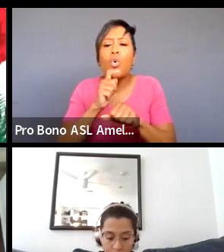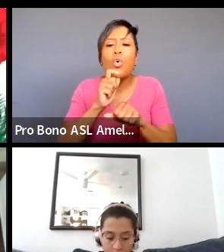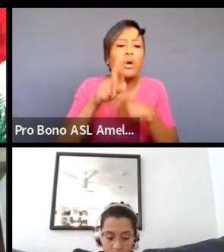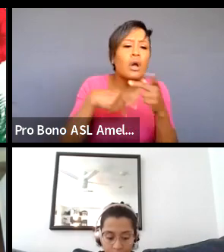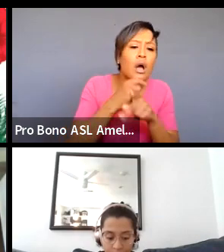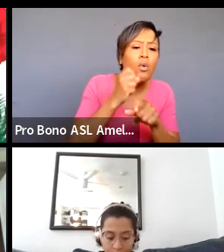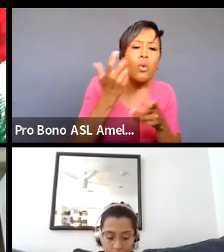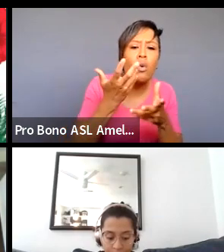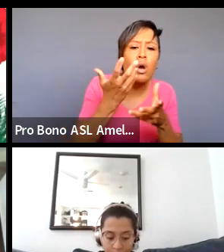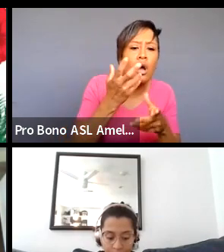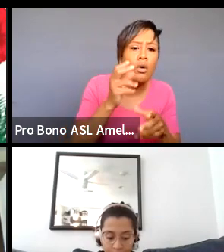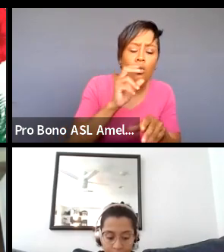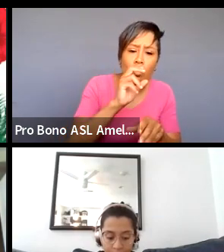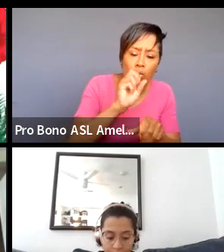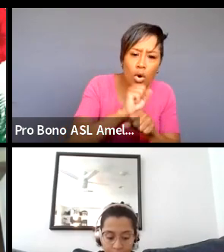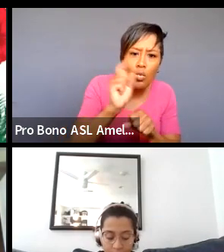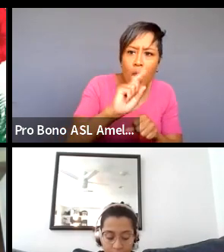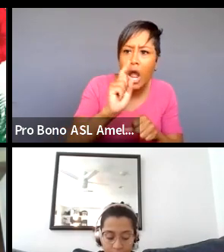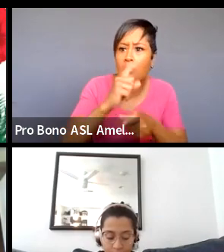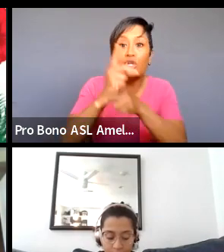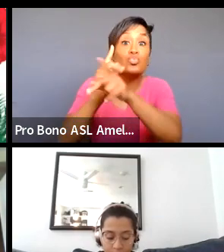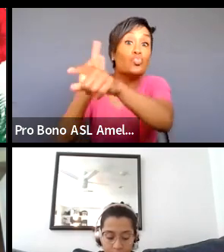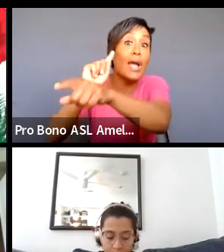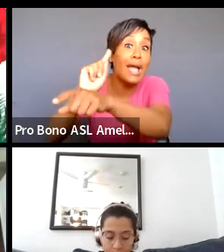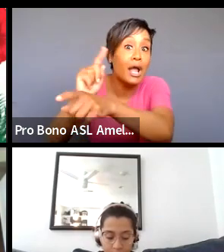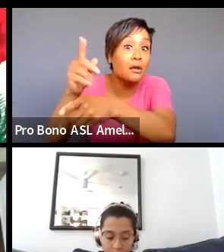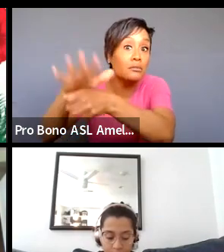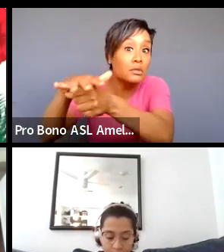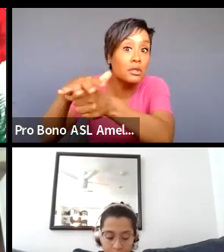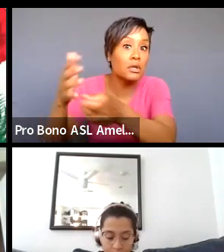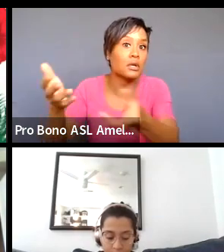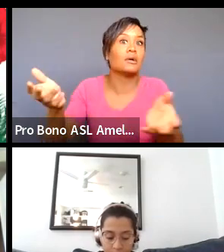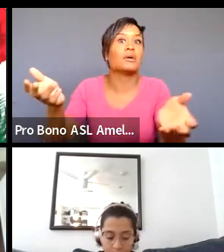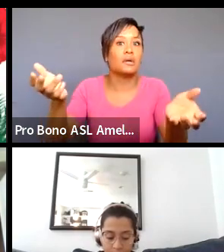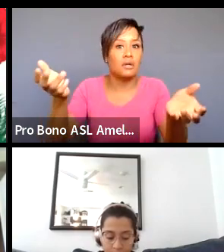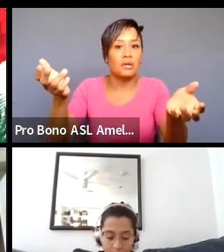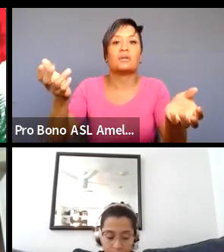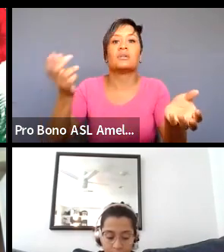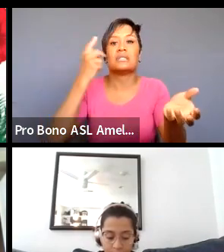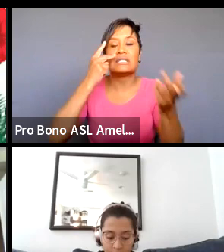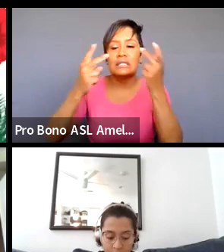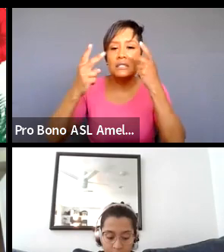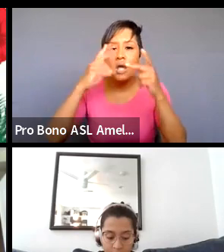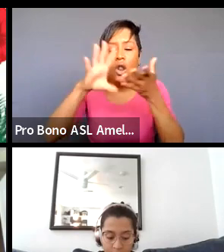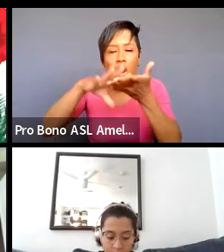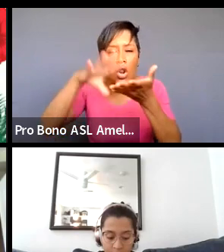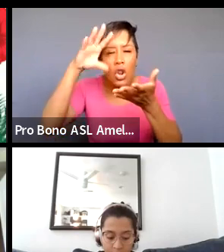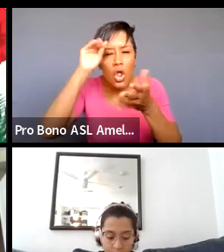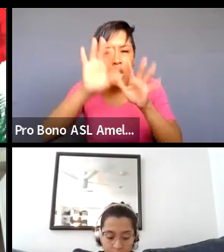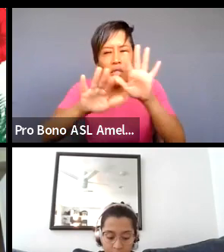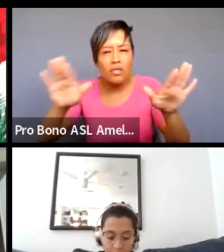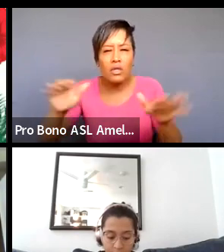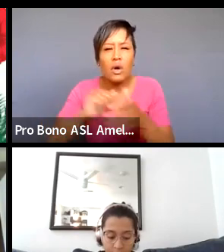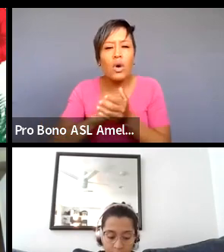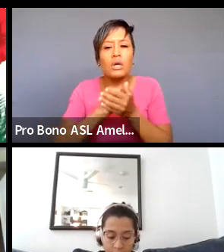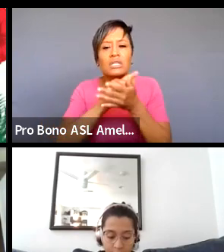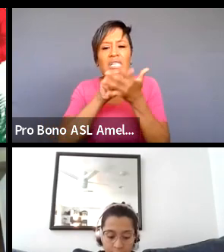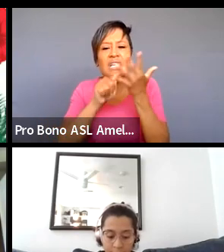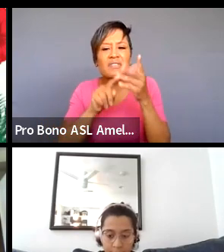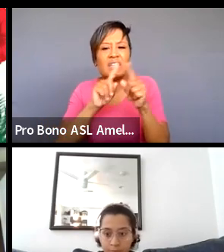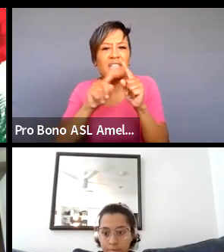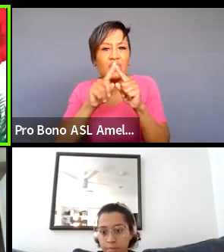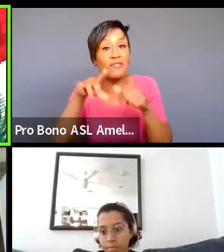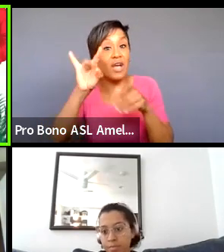what work where's the work being produced um you know and and seeing and learning from it some of pieces you can find